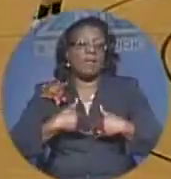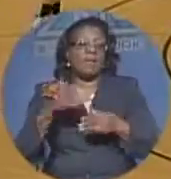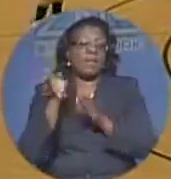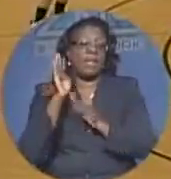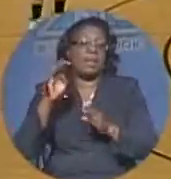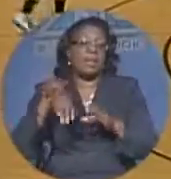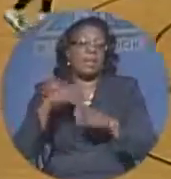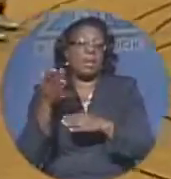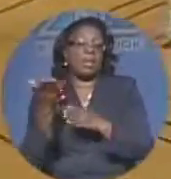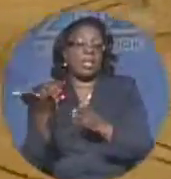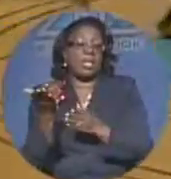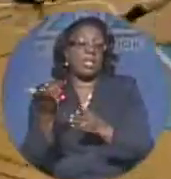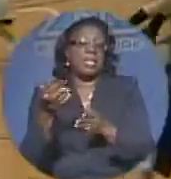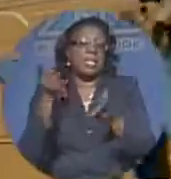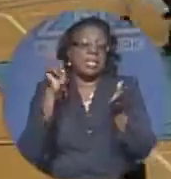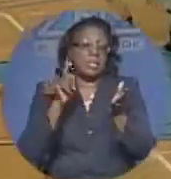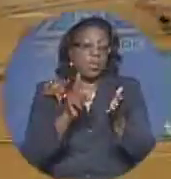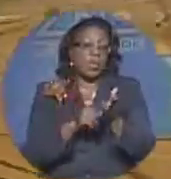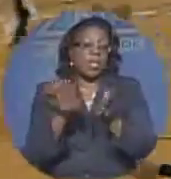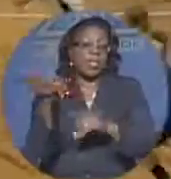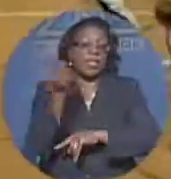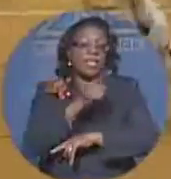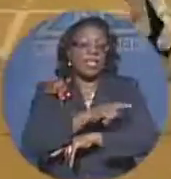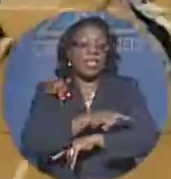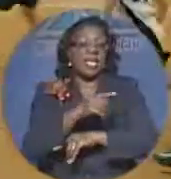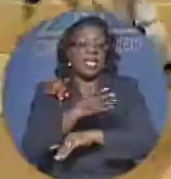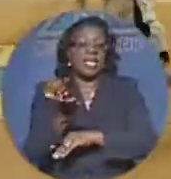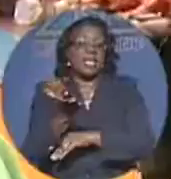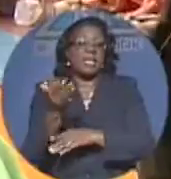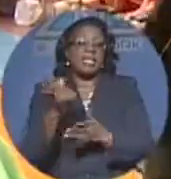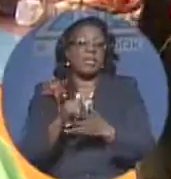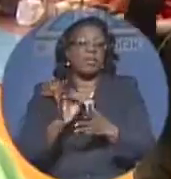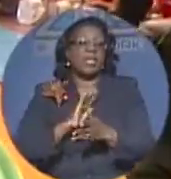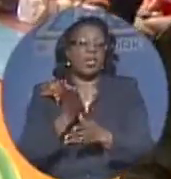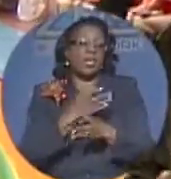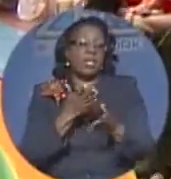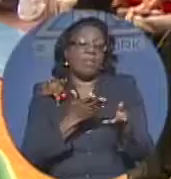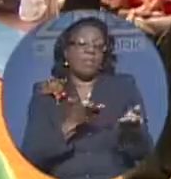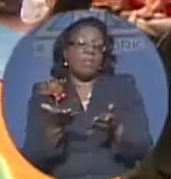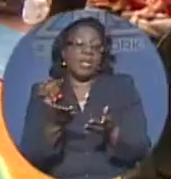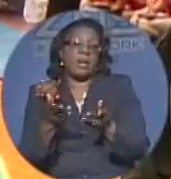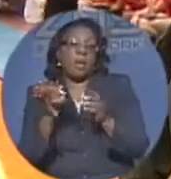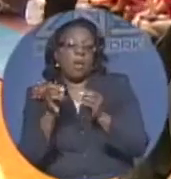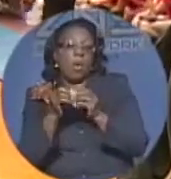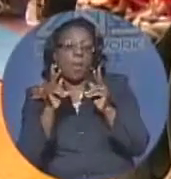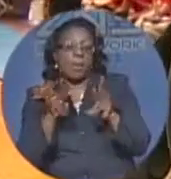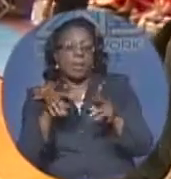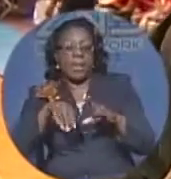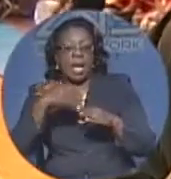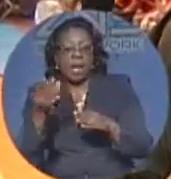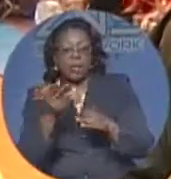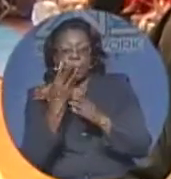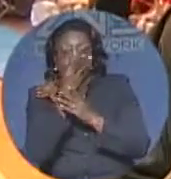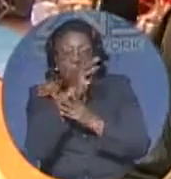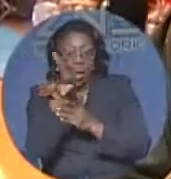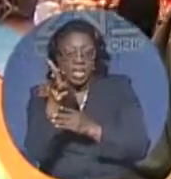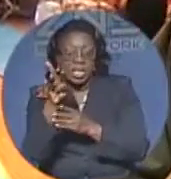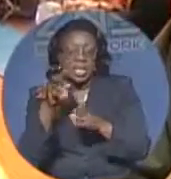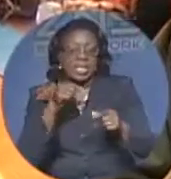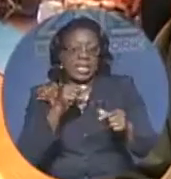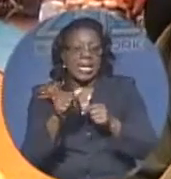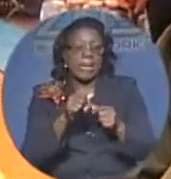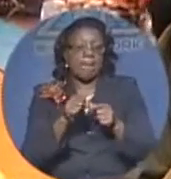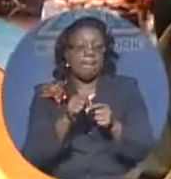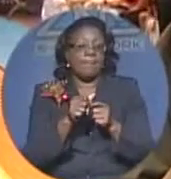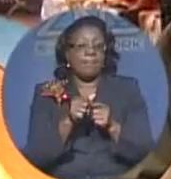that. You know, that's the one thing that we have to figure out how we're going to mesh the two. There's been a lot of basketball being played. There's some high